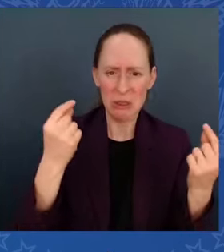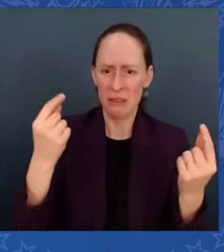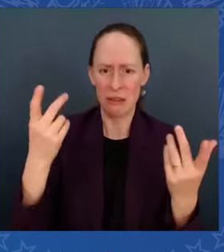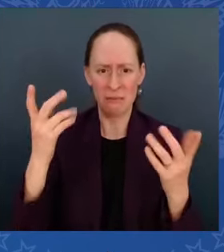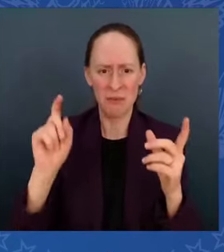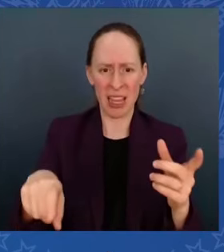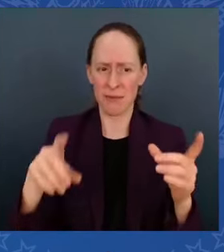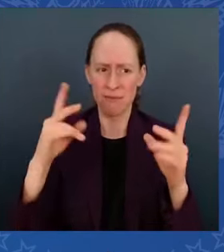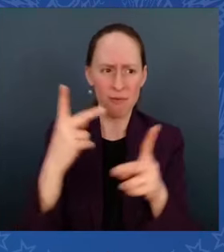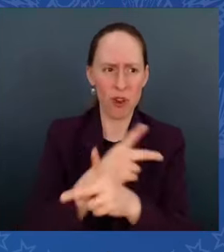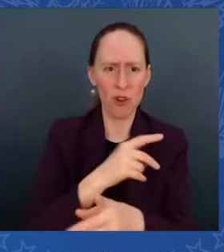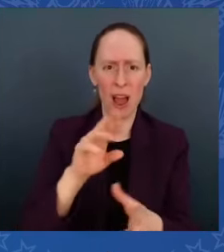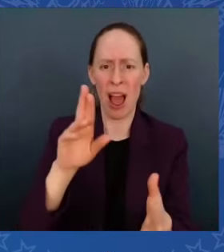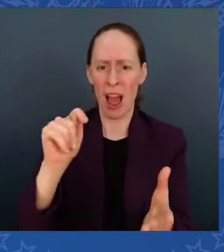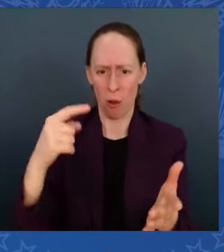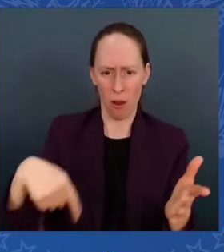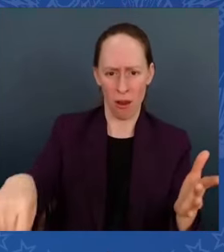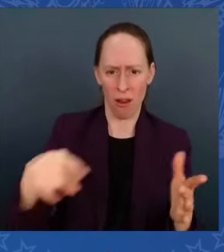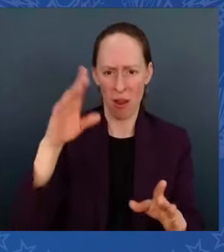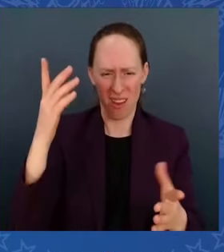like access to clean water.